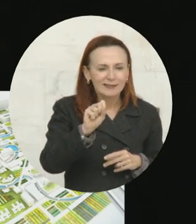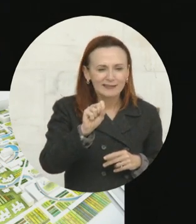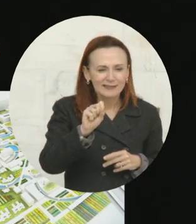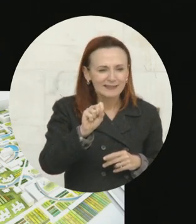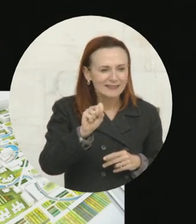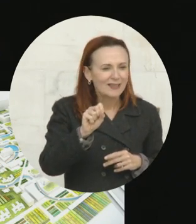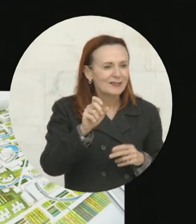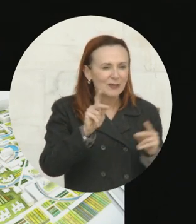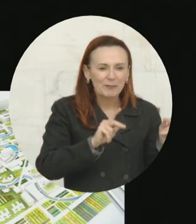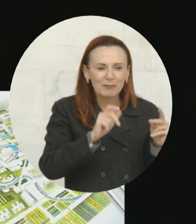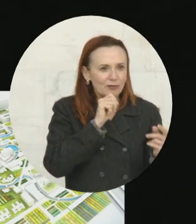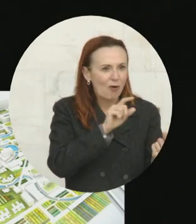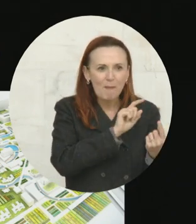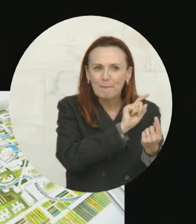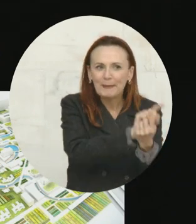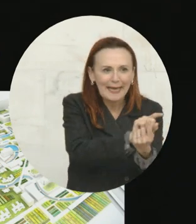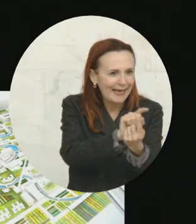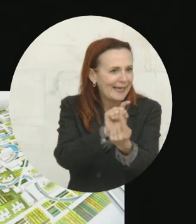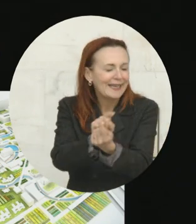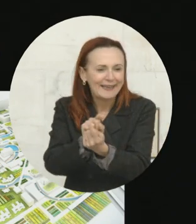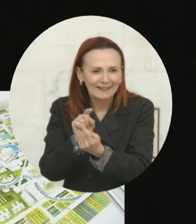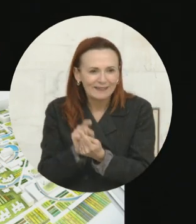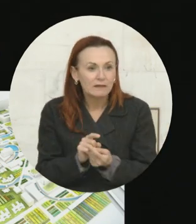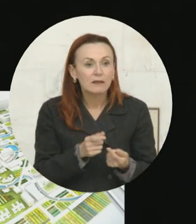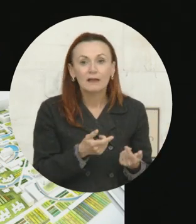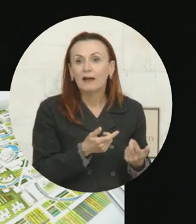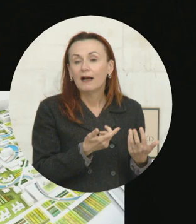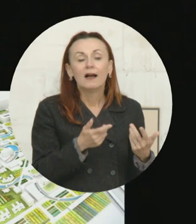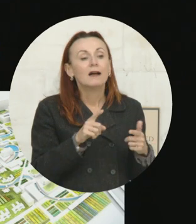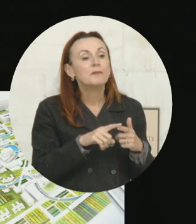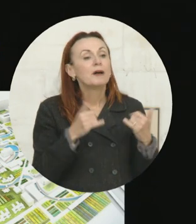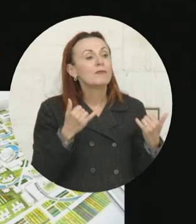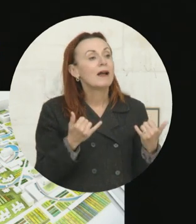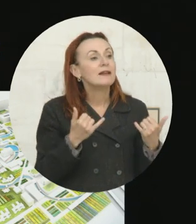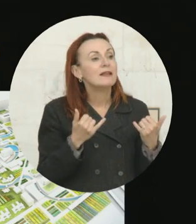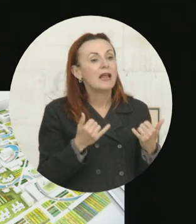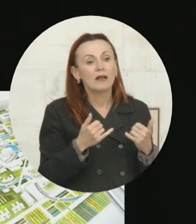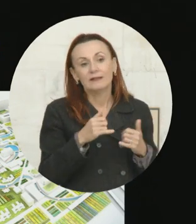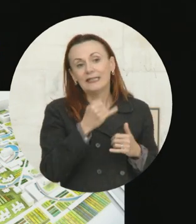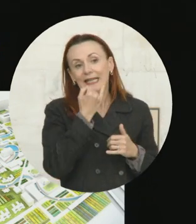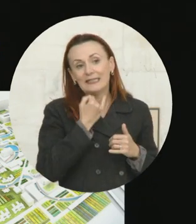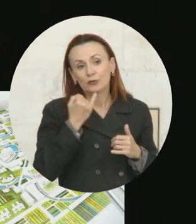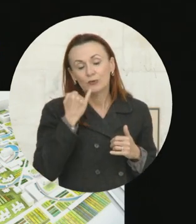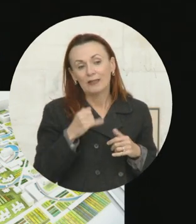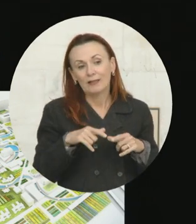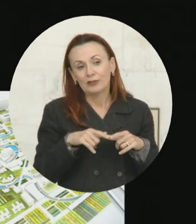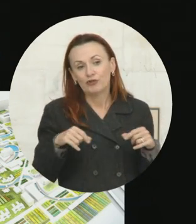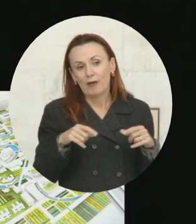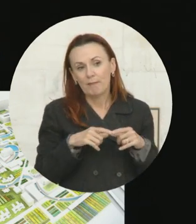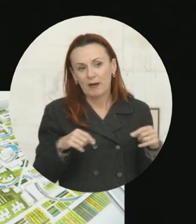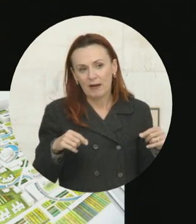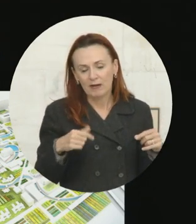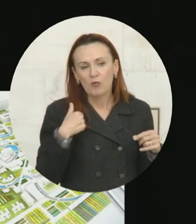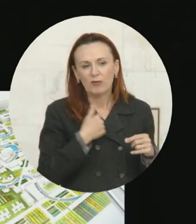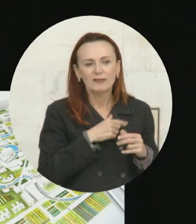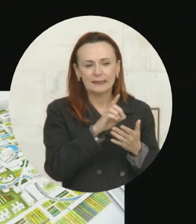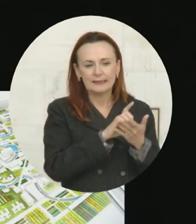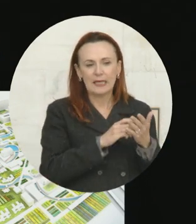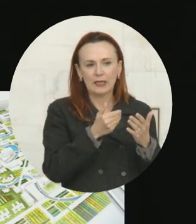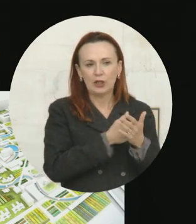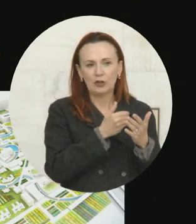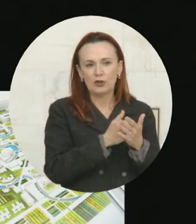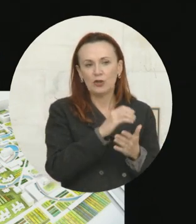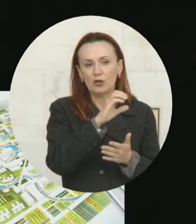between work and home to meet each other and chat. So right now, for example, in Israel and in Japan, we're designing new condominiums that have